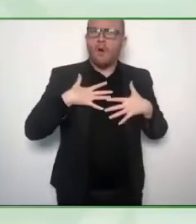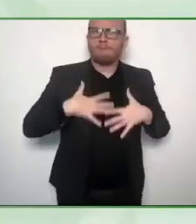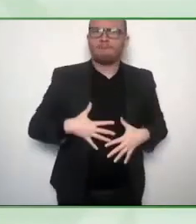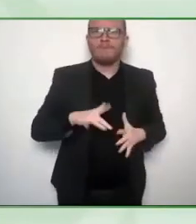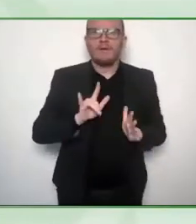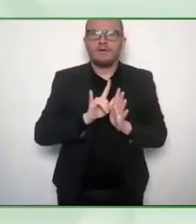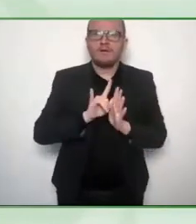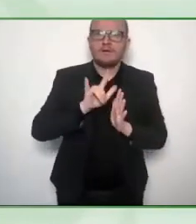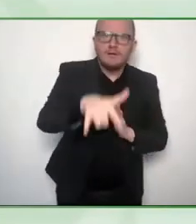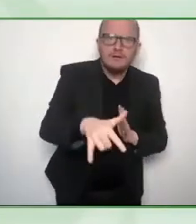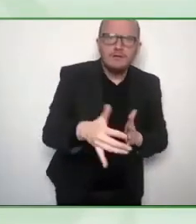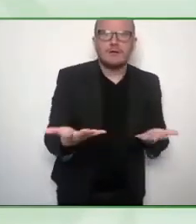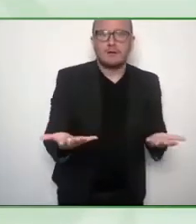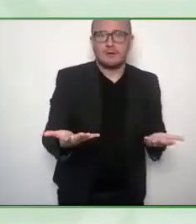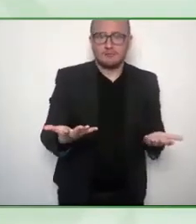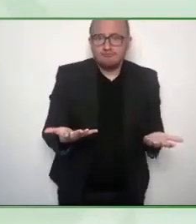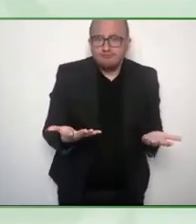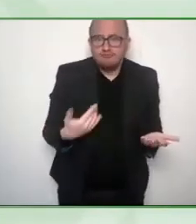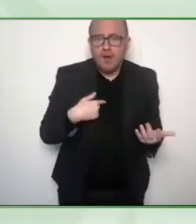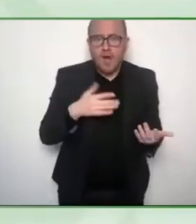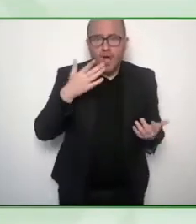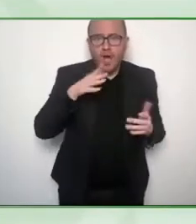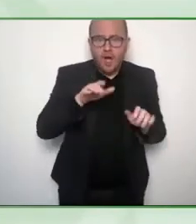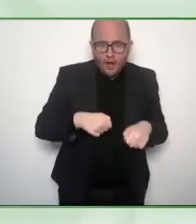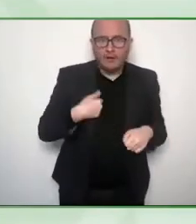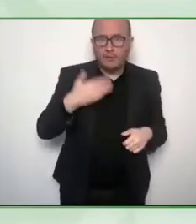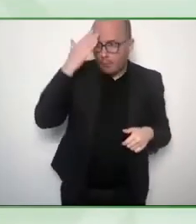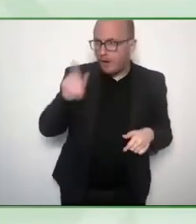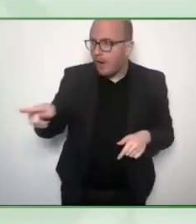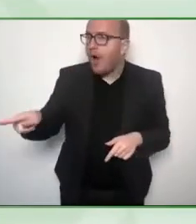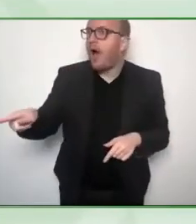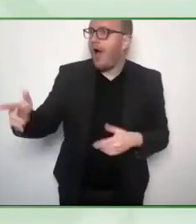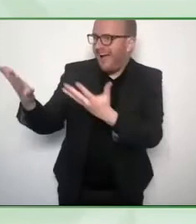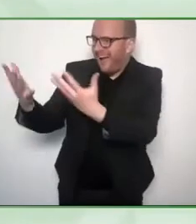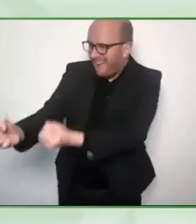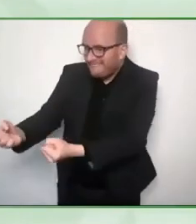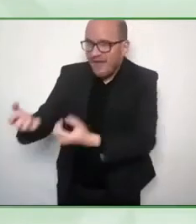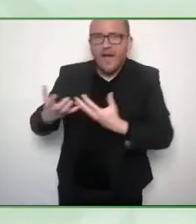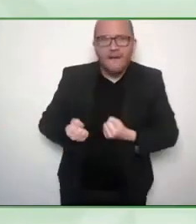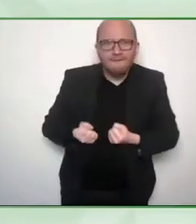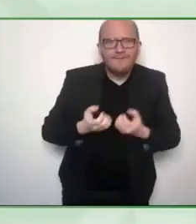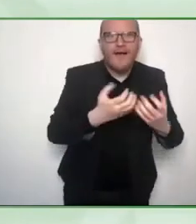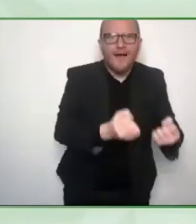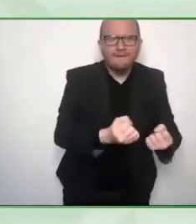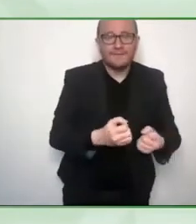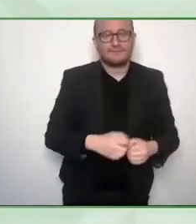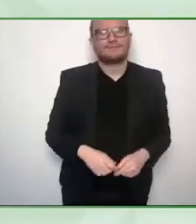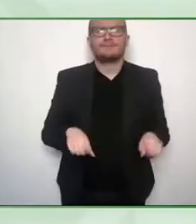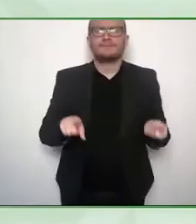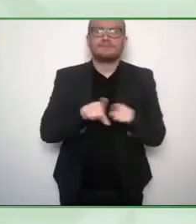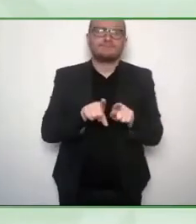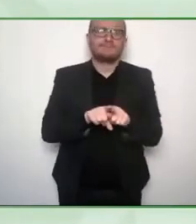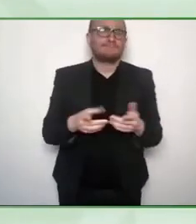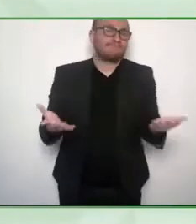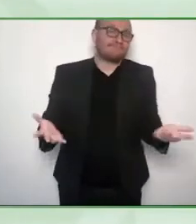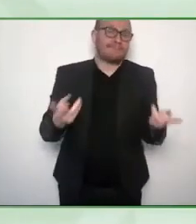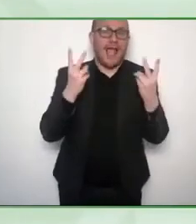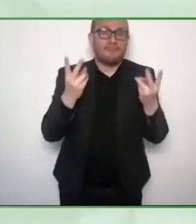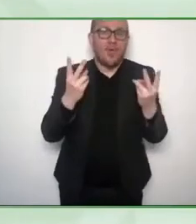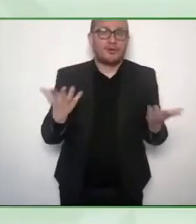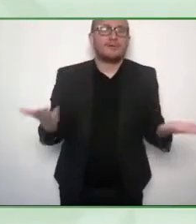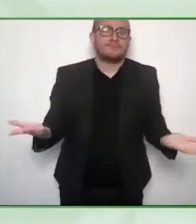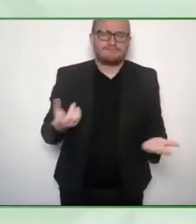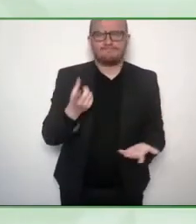in terms of collaboration, scale, money, money, money, I think, that we all are